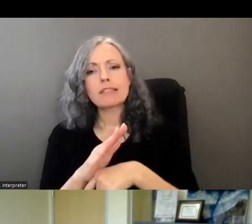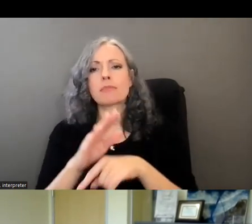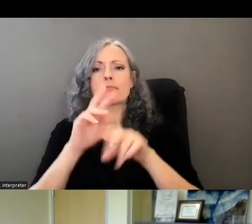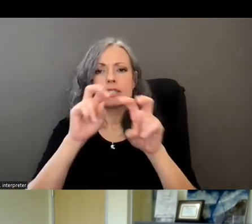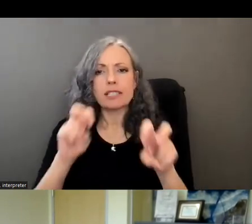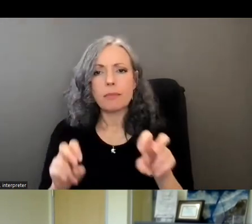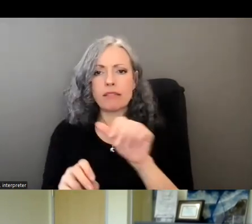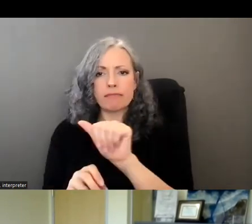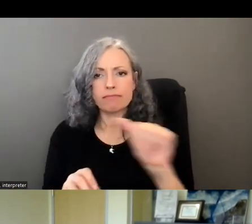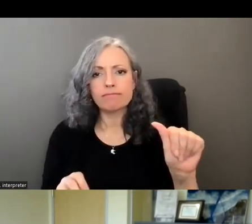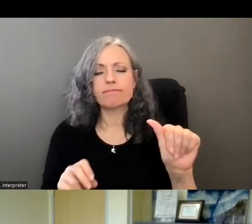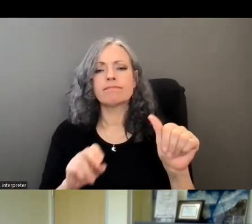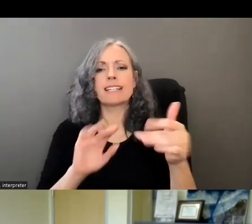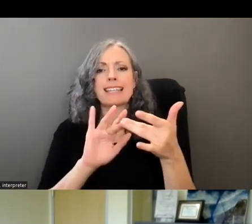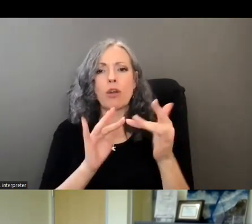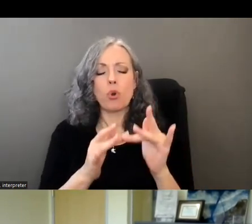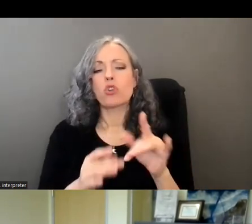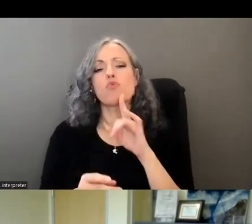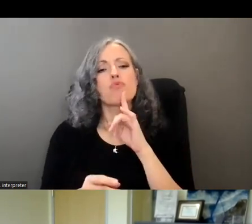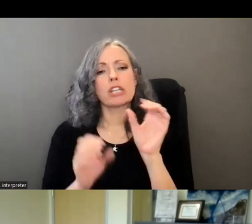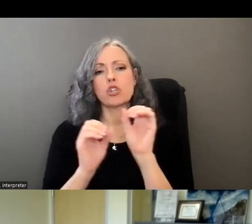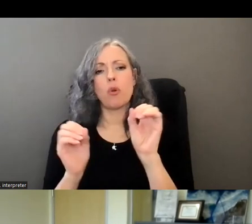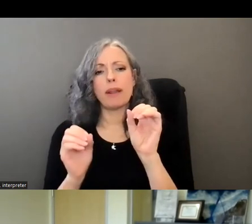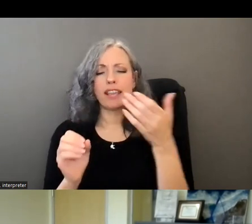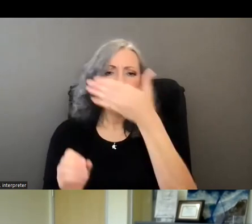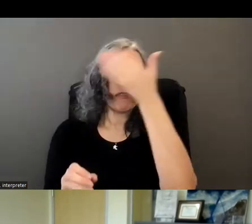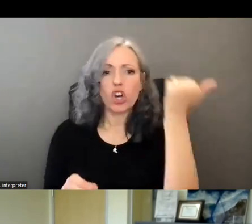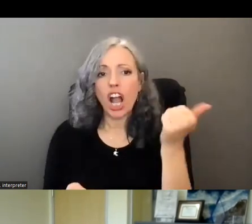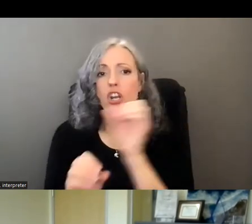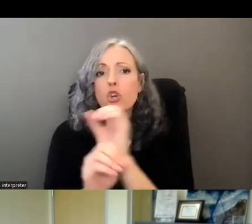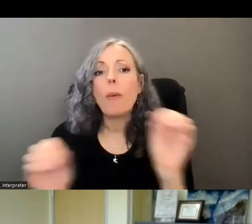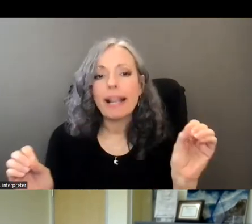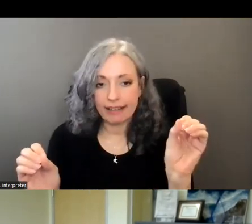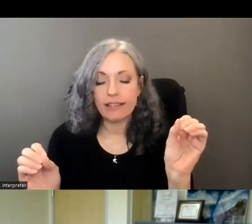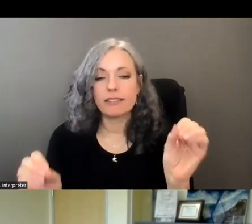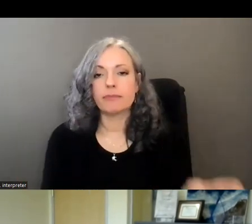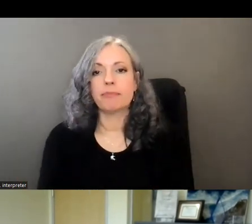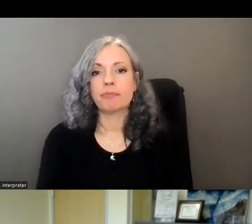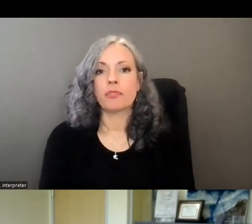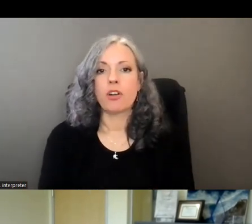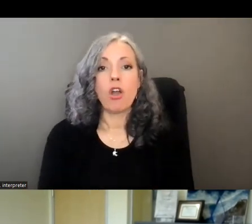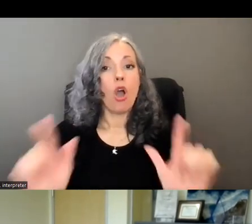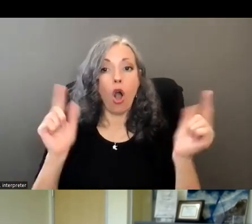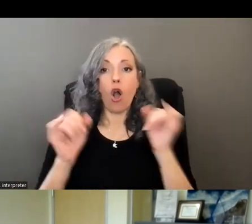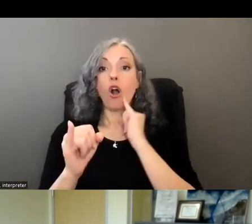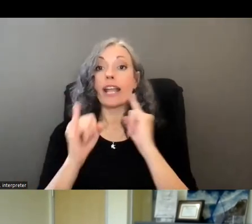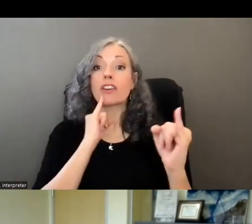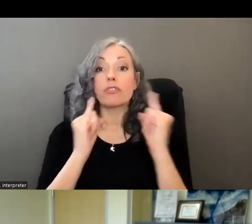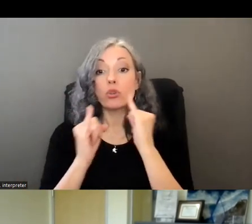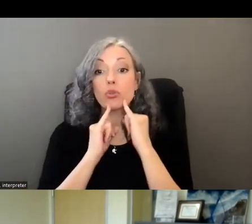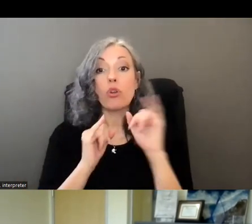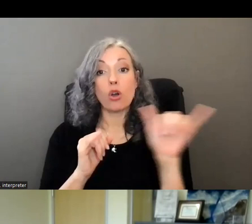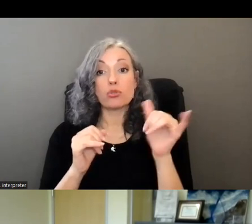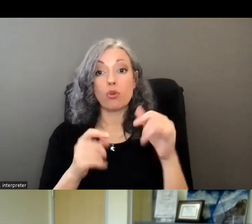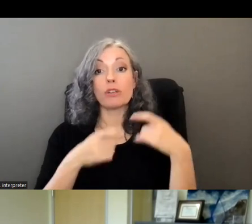aaa network and really nobody was left behind as aaa directors we were all interviewed and we were also given the